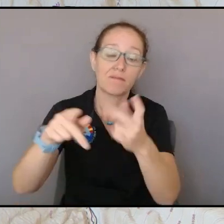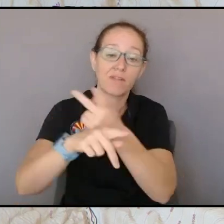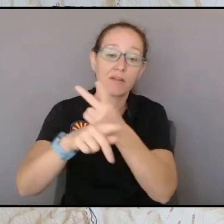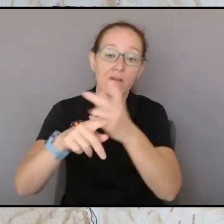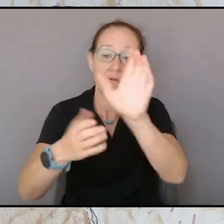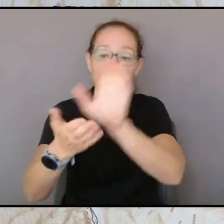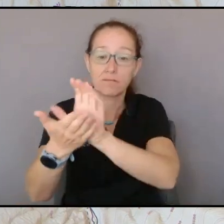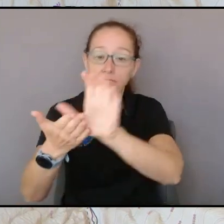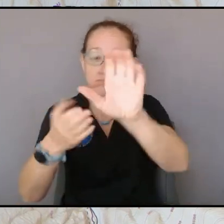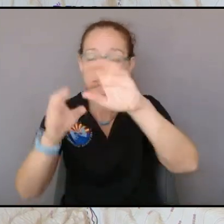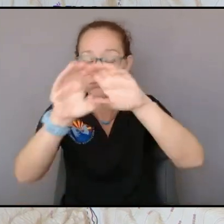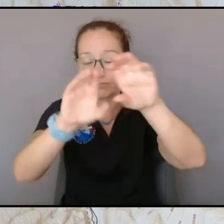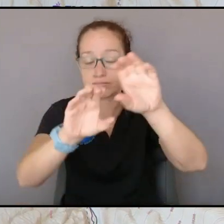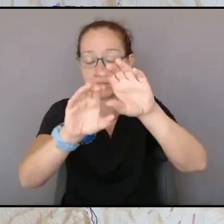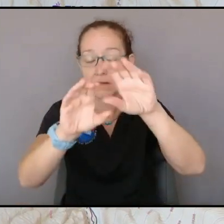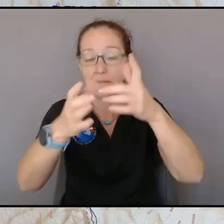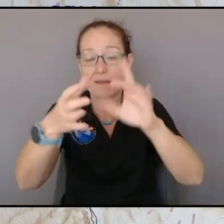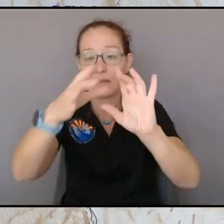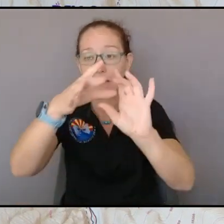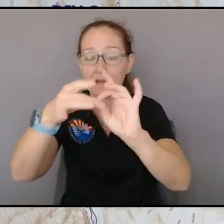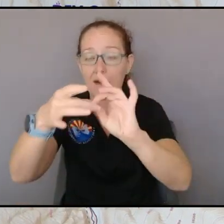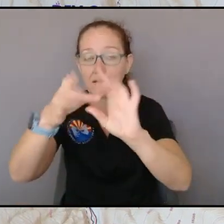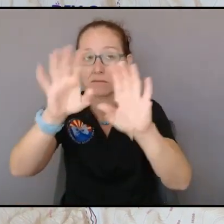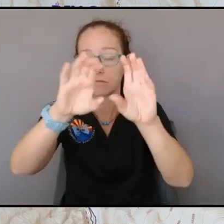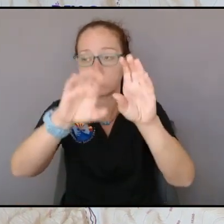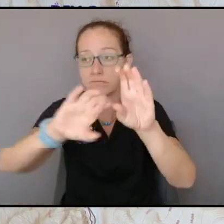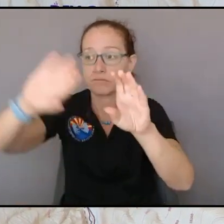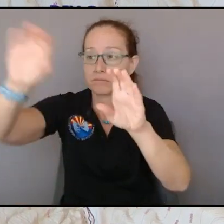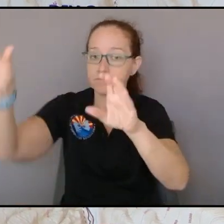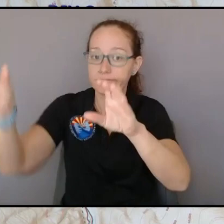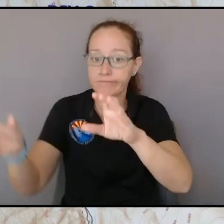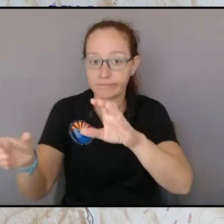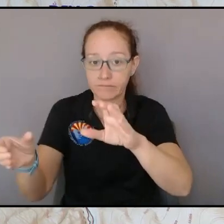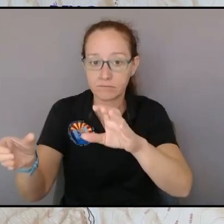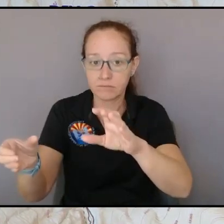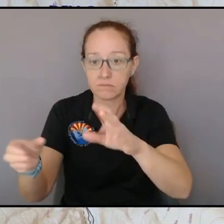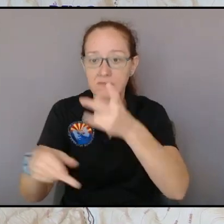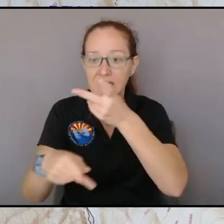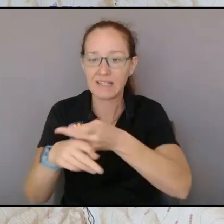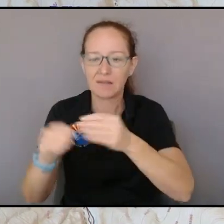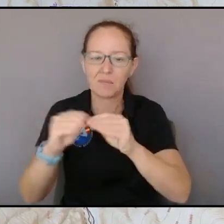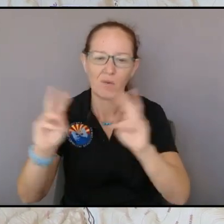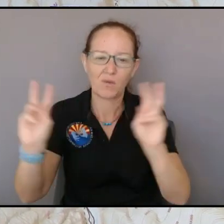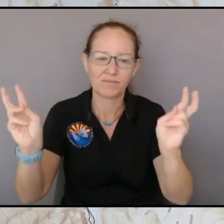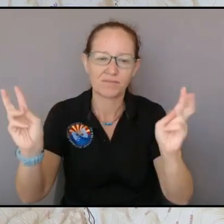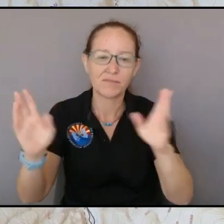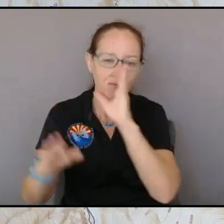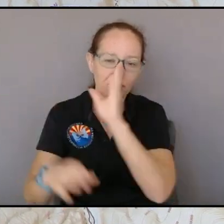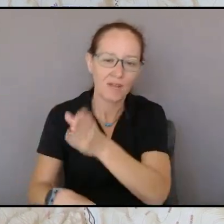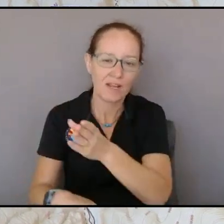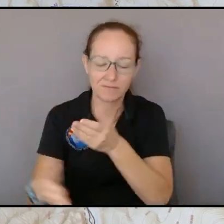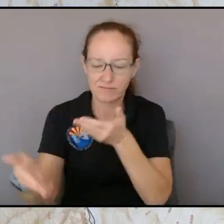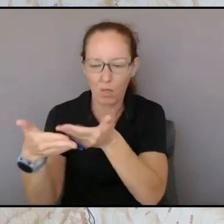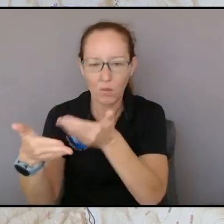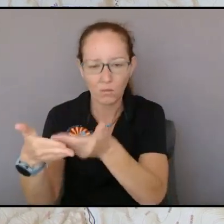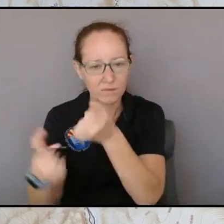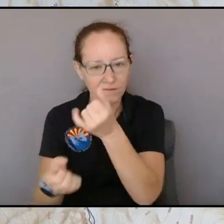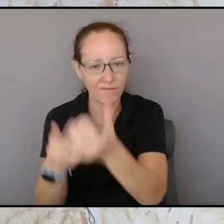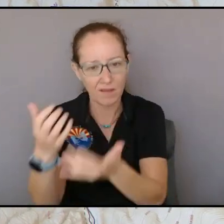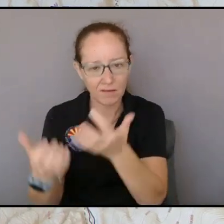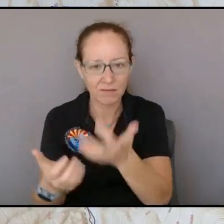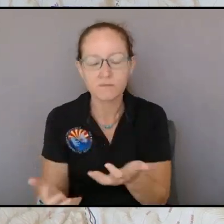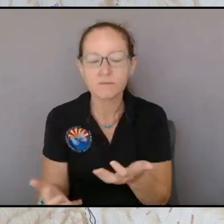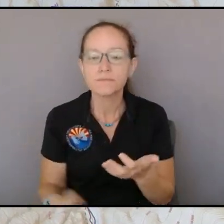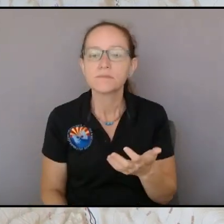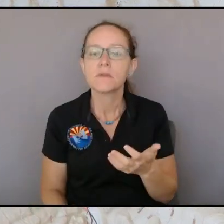as a direct as a more direct option and then so that's what happened so now I'll talk about what we're doing about